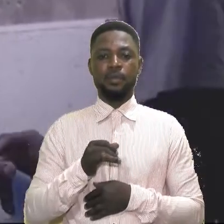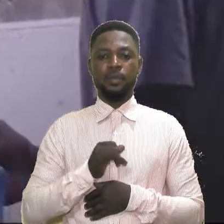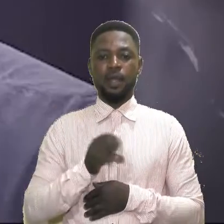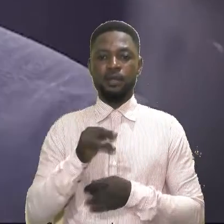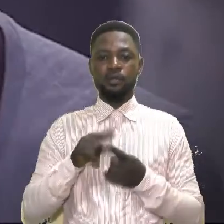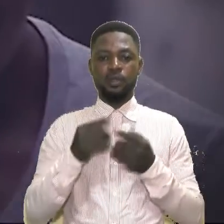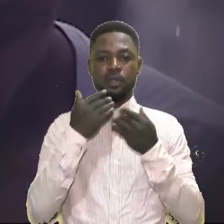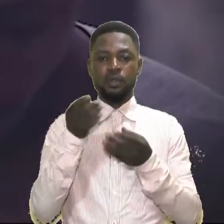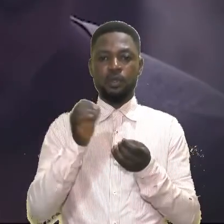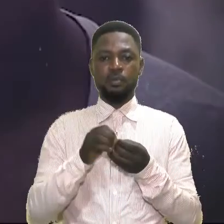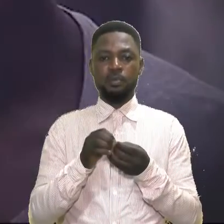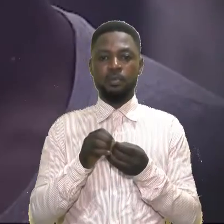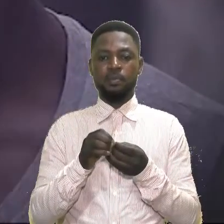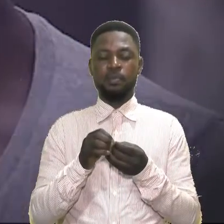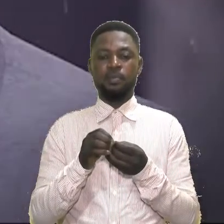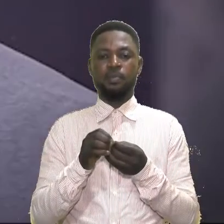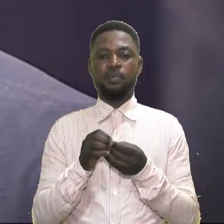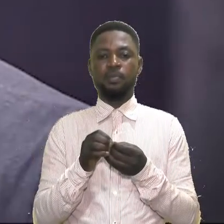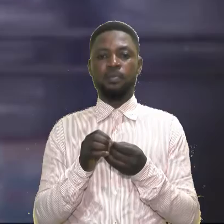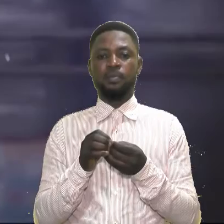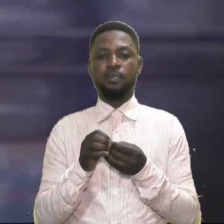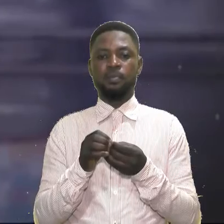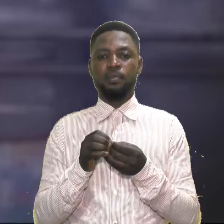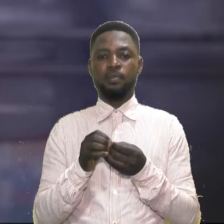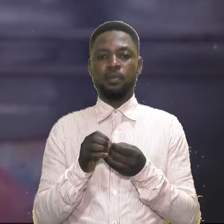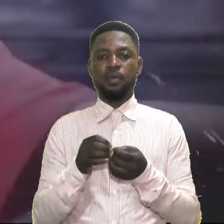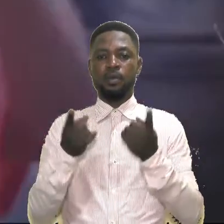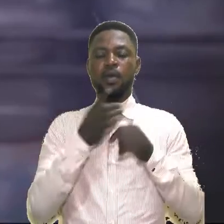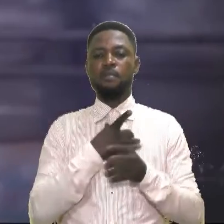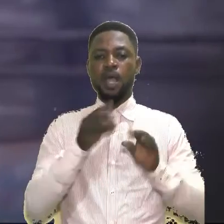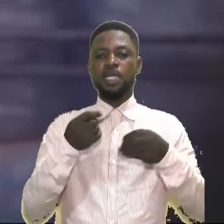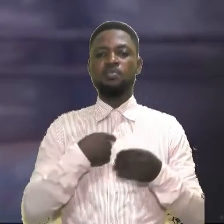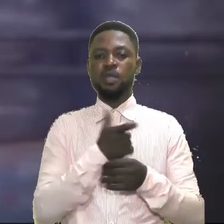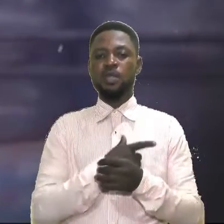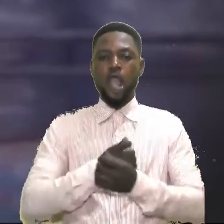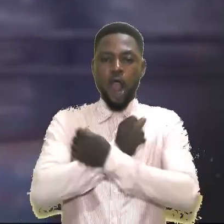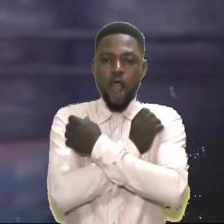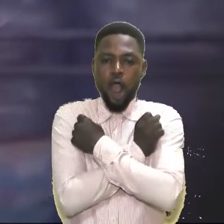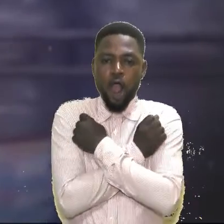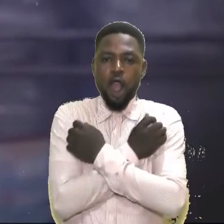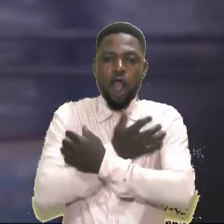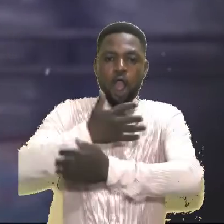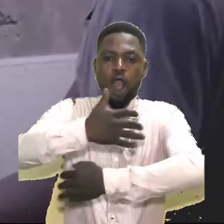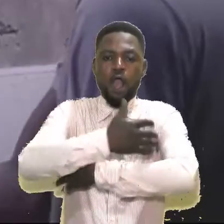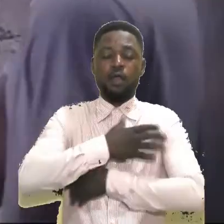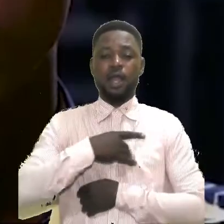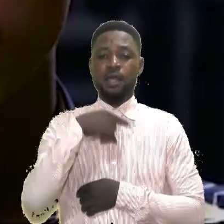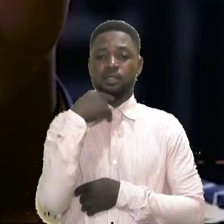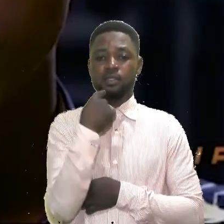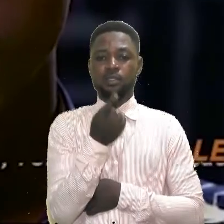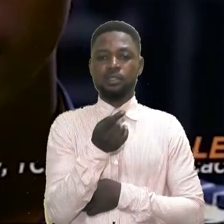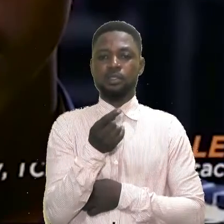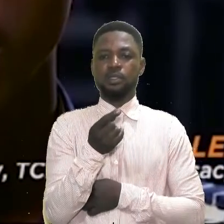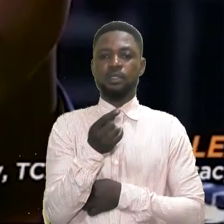a thank you with hug. Auntie, I'm sorry. Come and give me a hug and say thank you properly. My